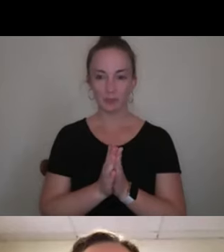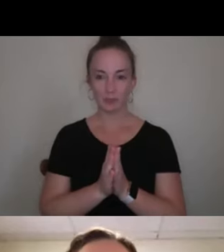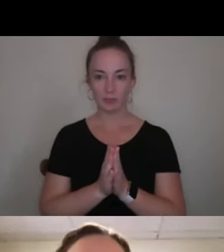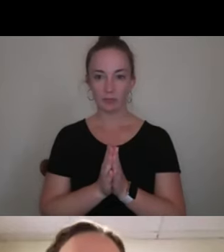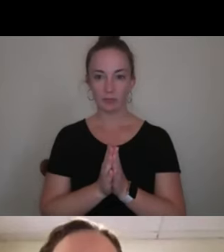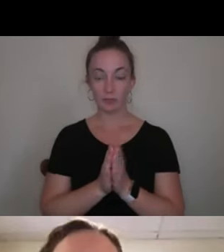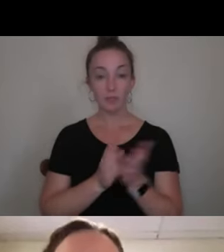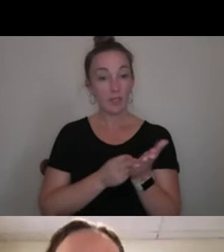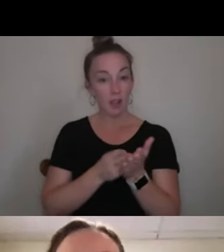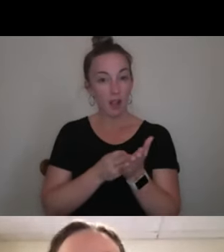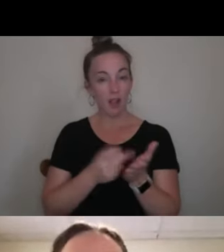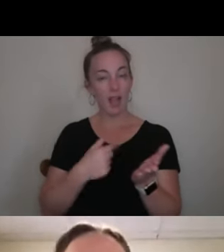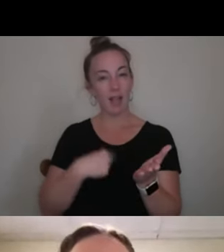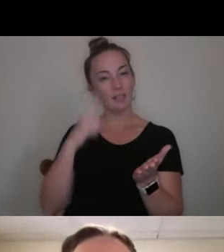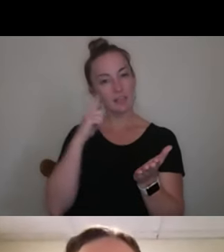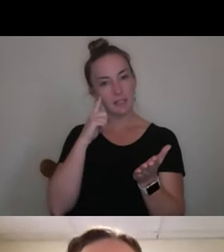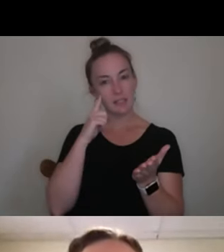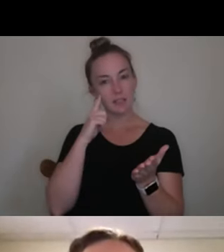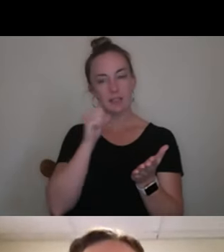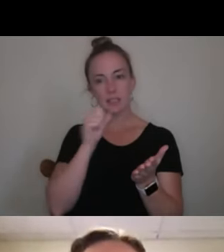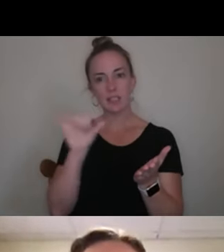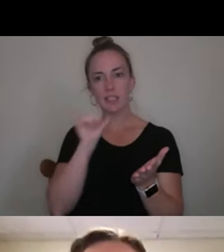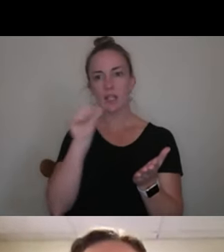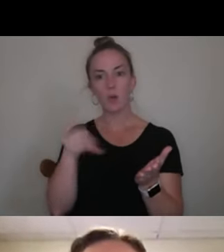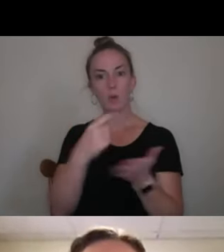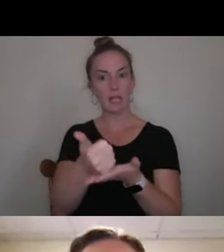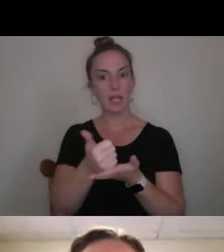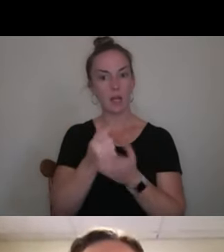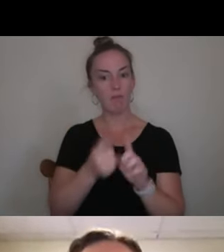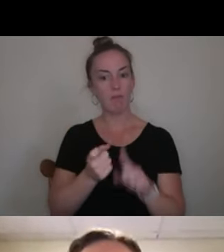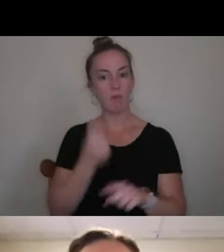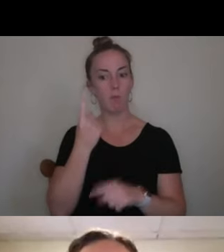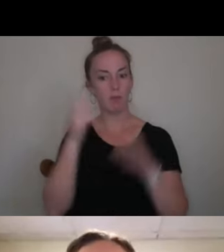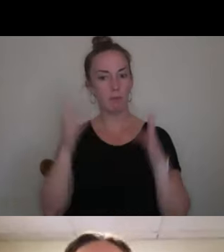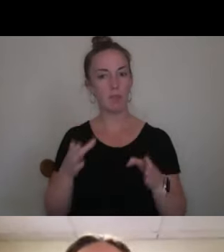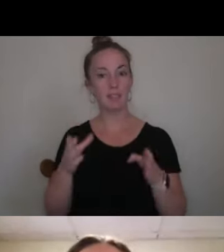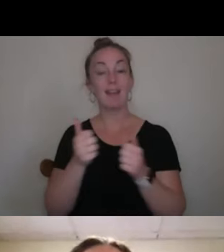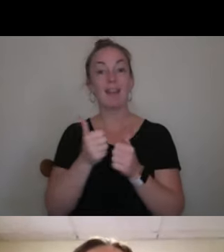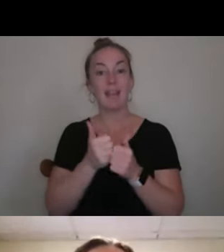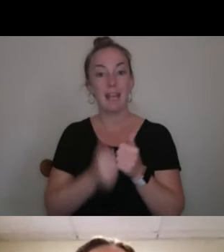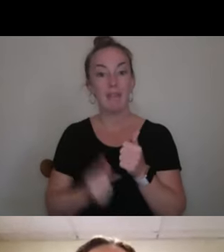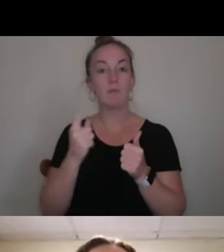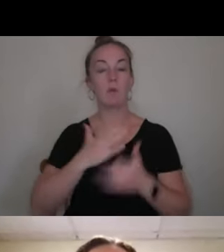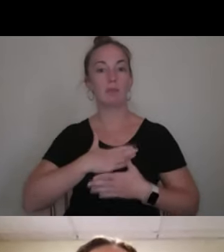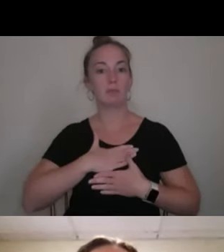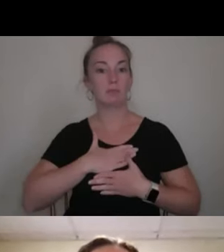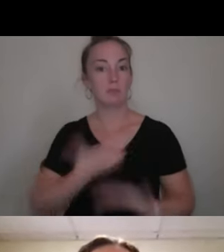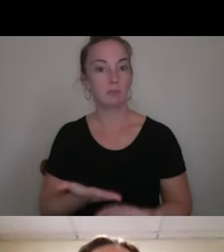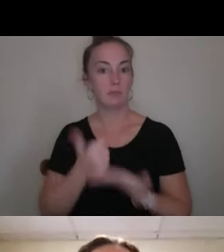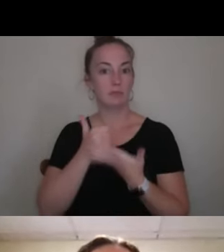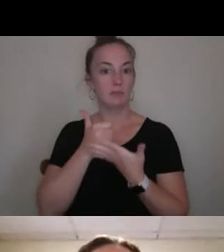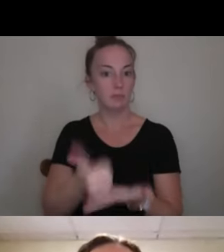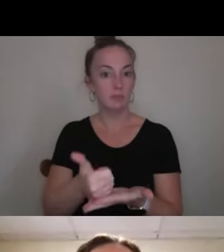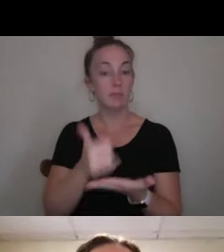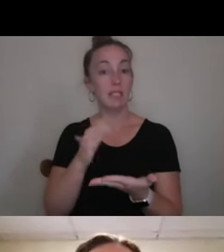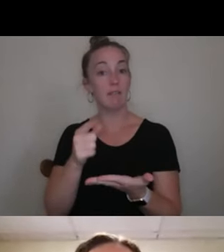Honestly, I think it's not like you don't just get help from like one person. Everyone is so willing to help you and like, as long